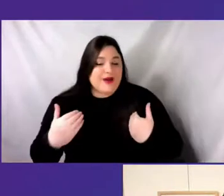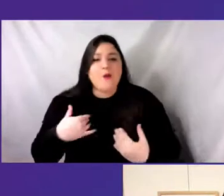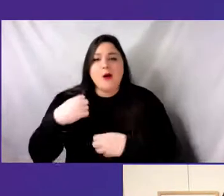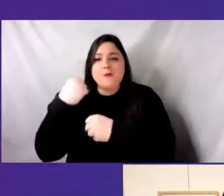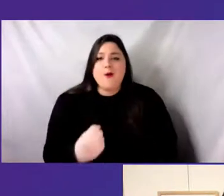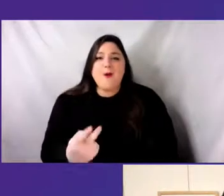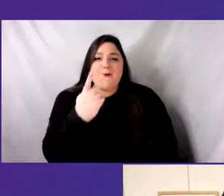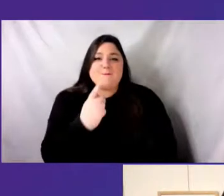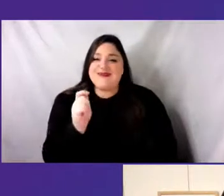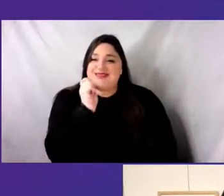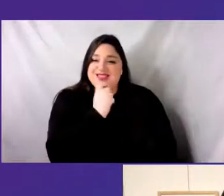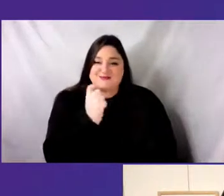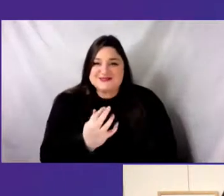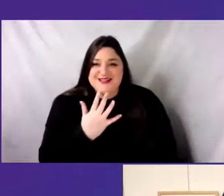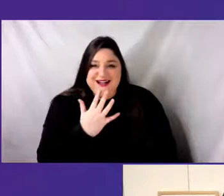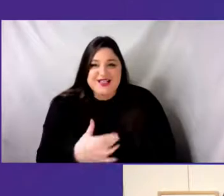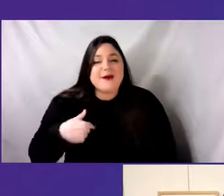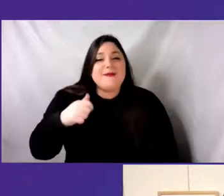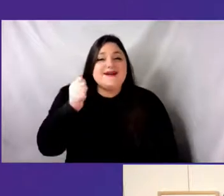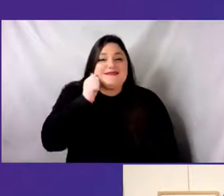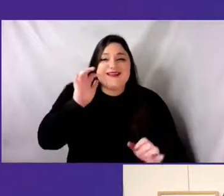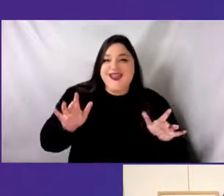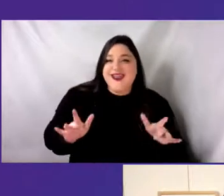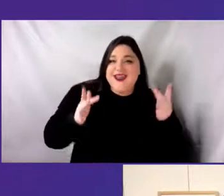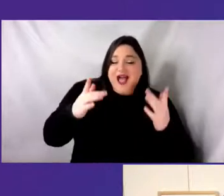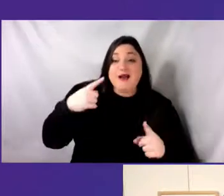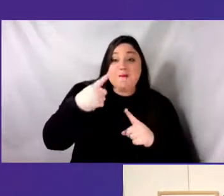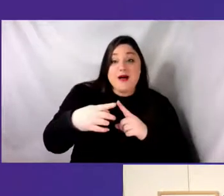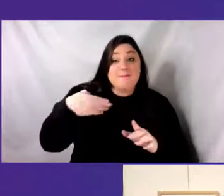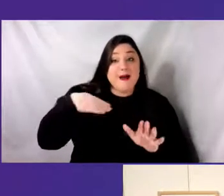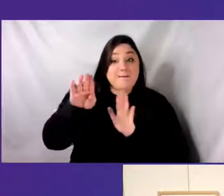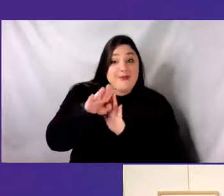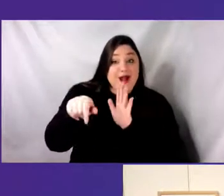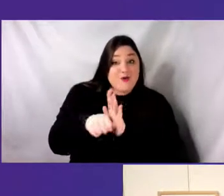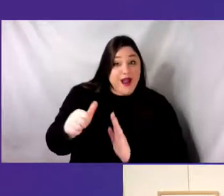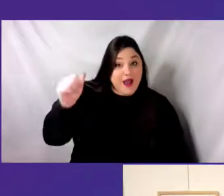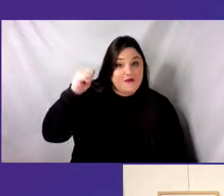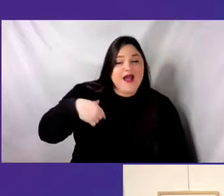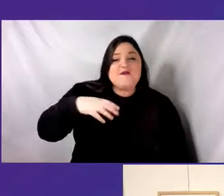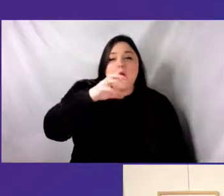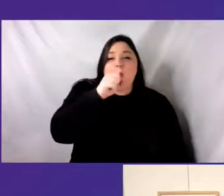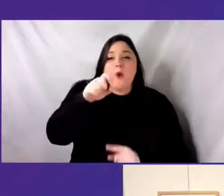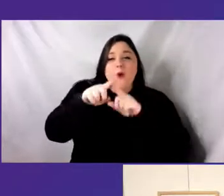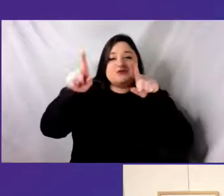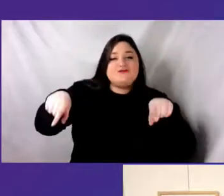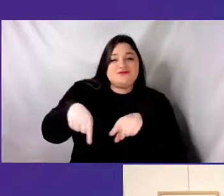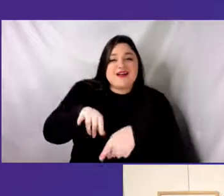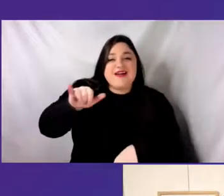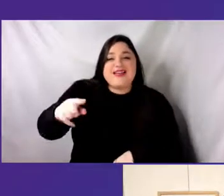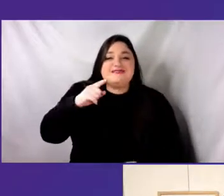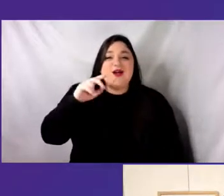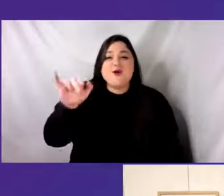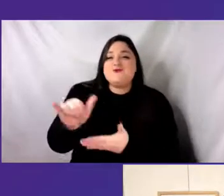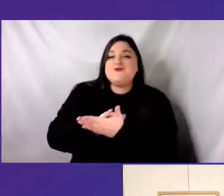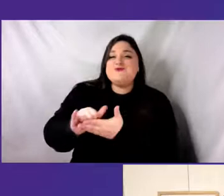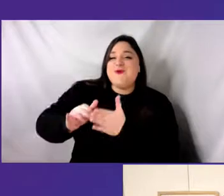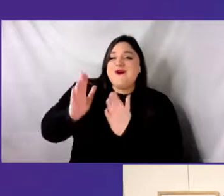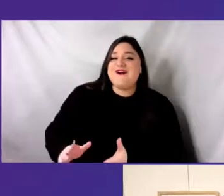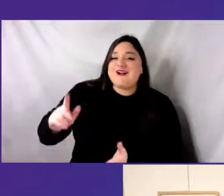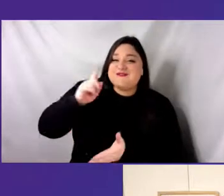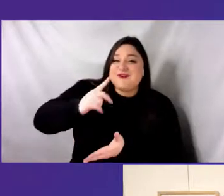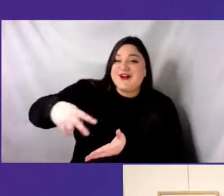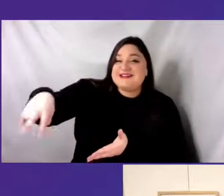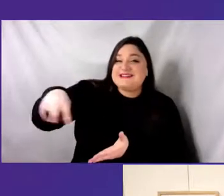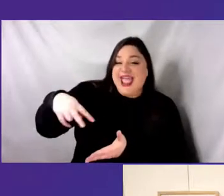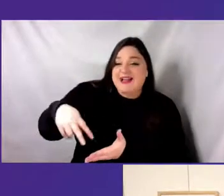My skin is fair. behind me, an orange sign that reads New Yorkers for dance and a hot pink